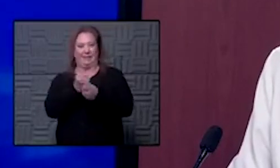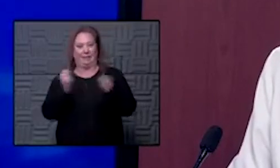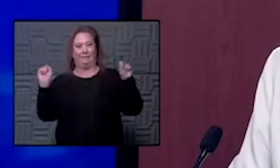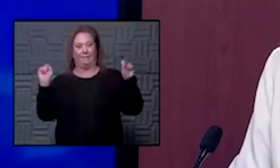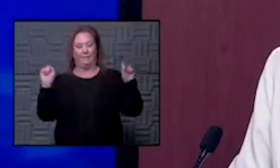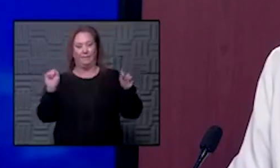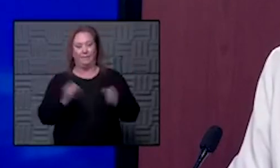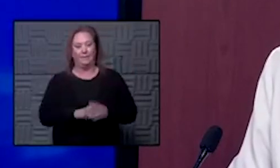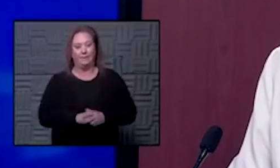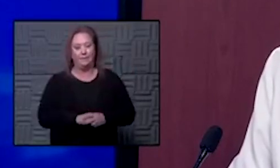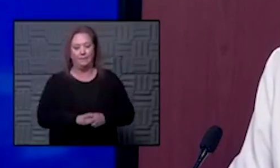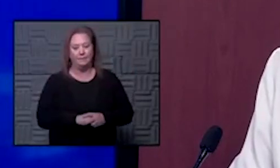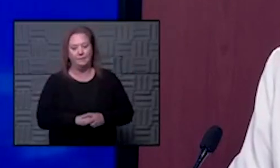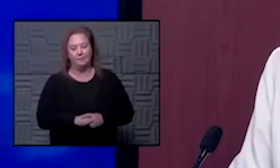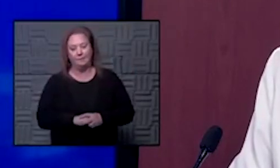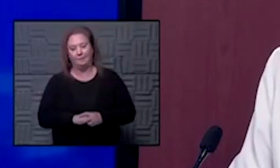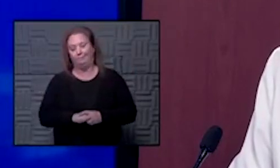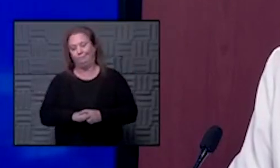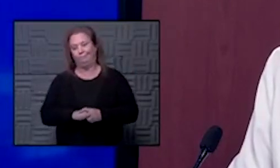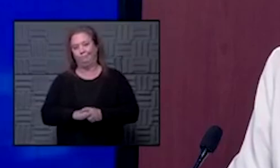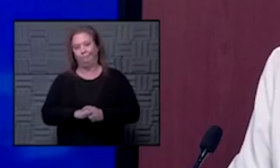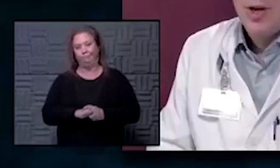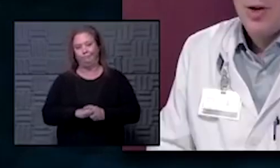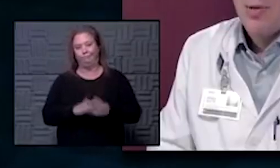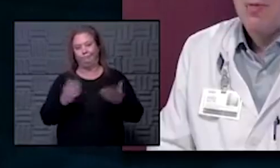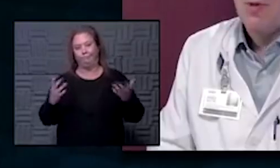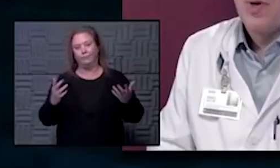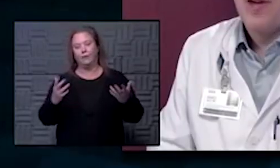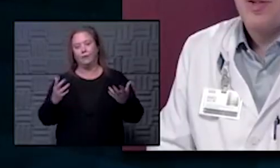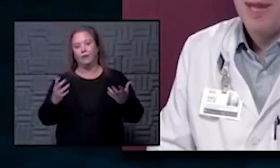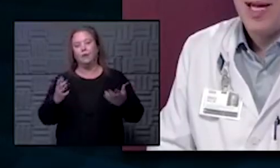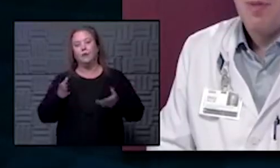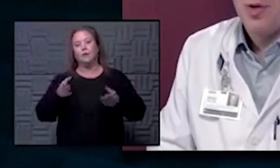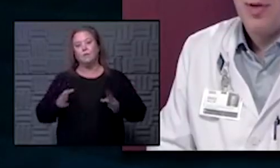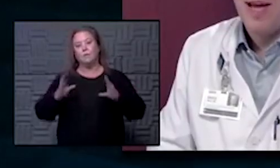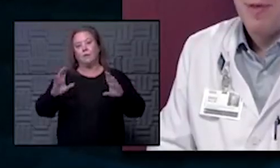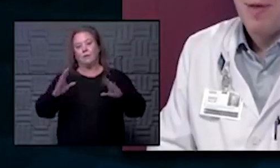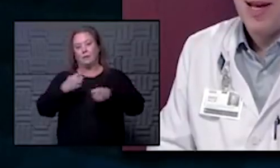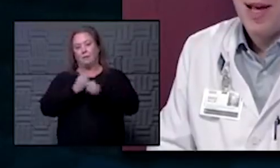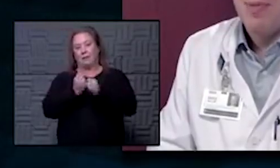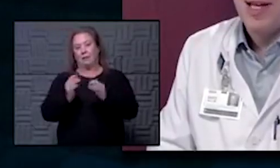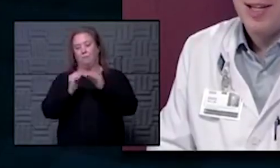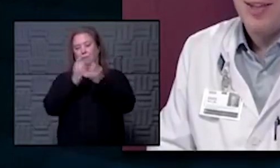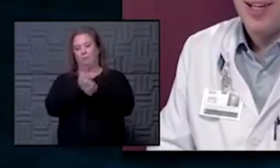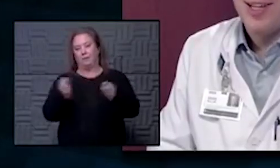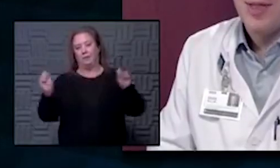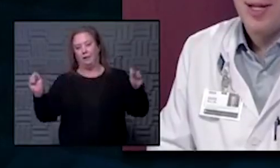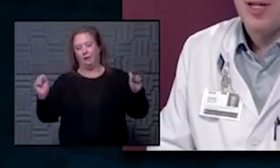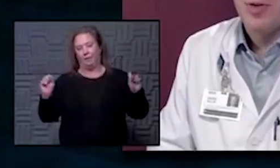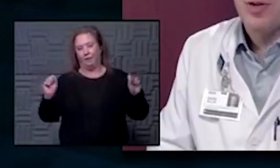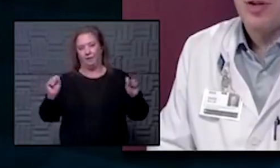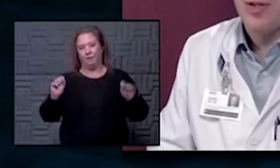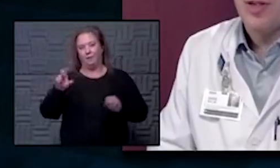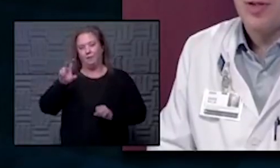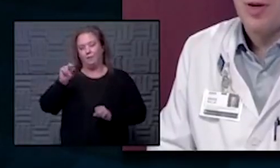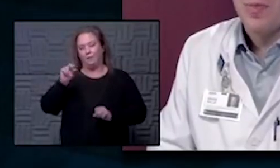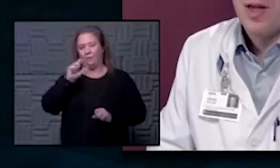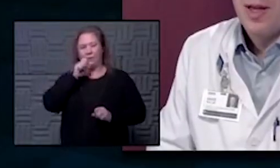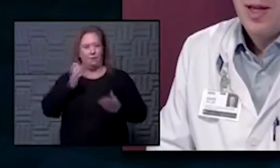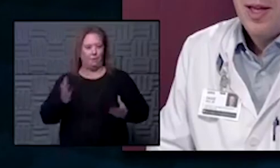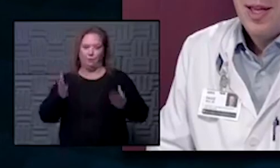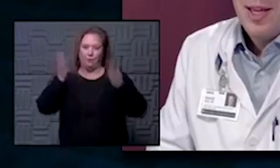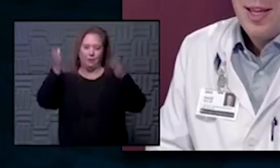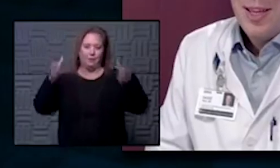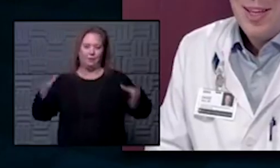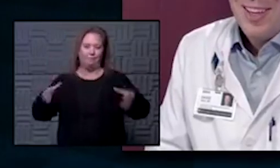safe and um yeah while there are probably ways to make it more safe it might not be exactly the thing that we're suggesting so